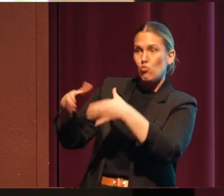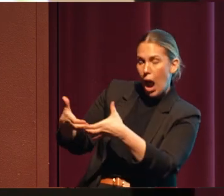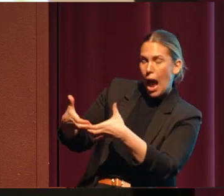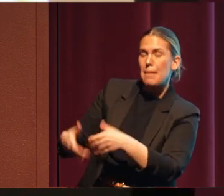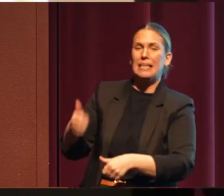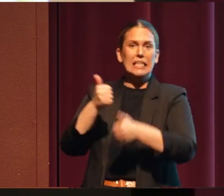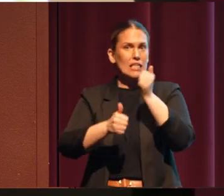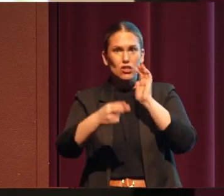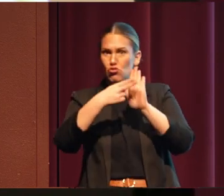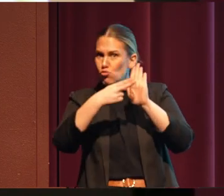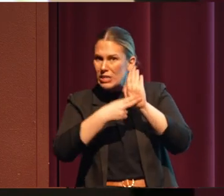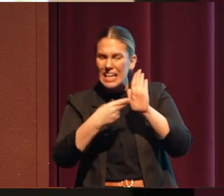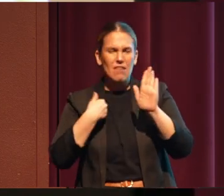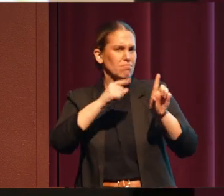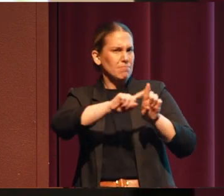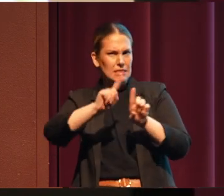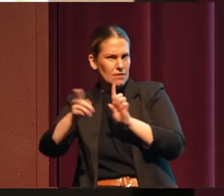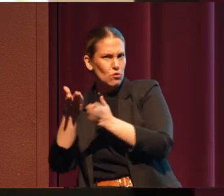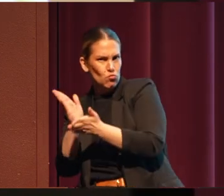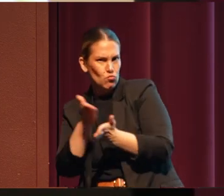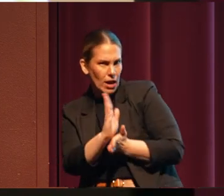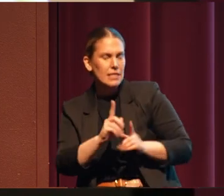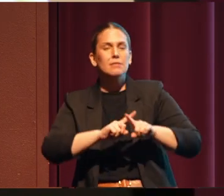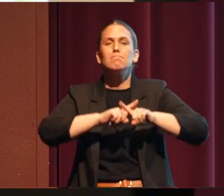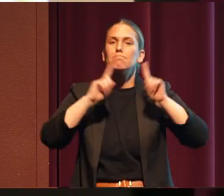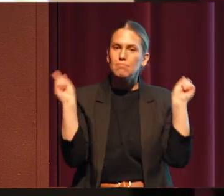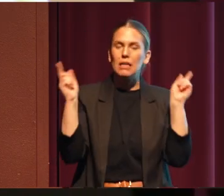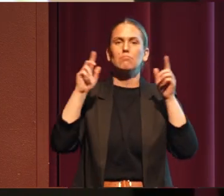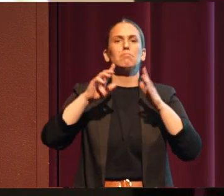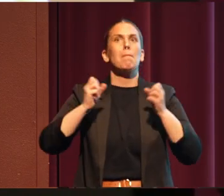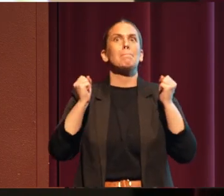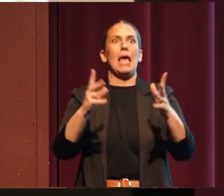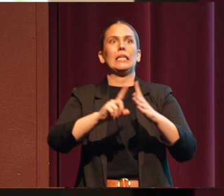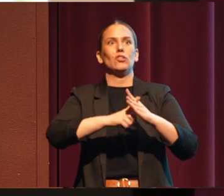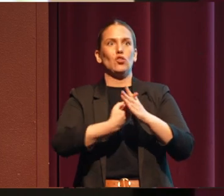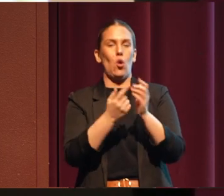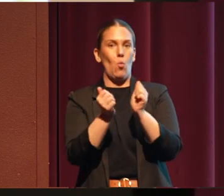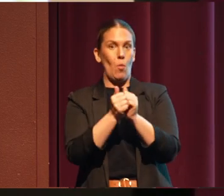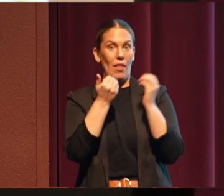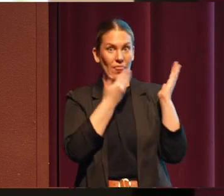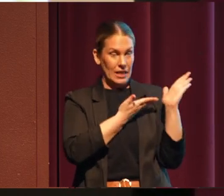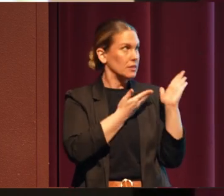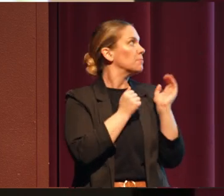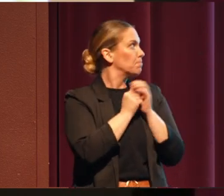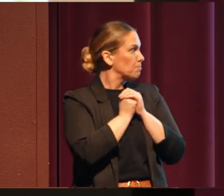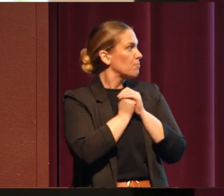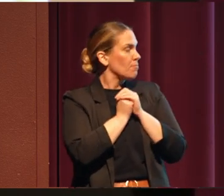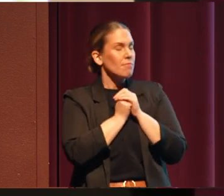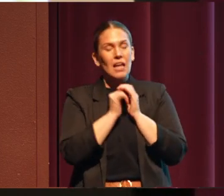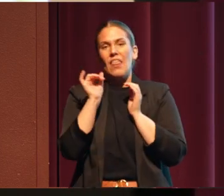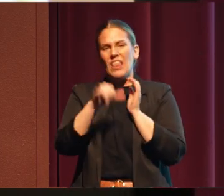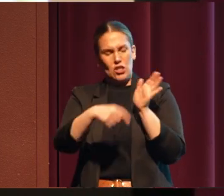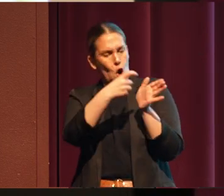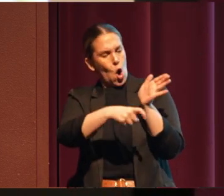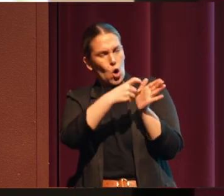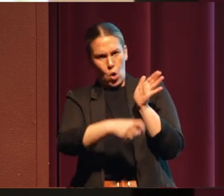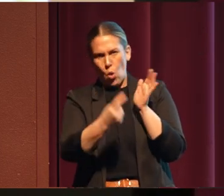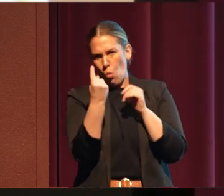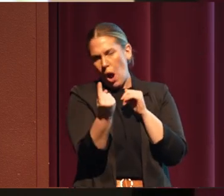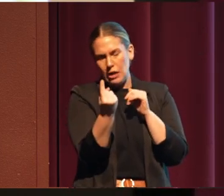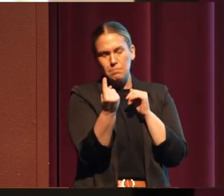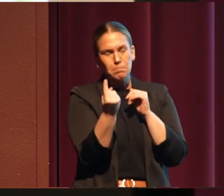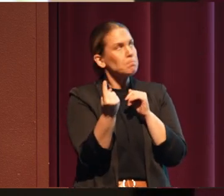treaty rights. But a lot of them start with this. And a lot of the treaties, this is in Article 1. And